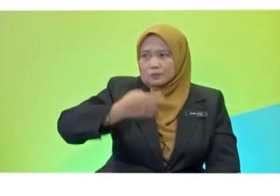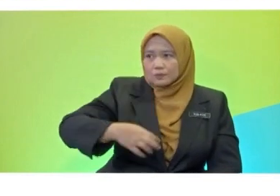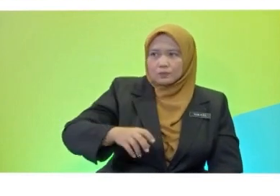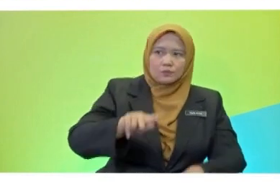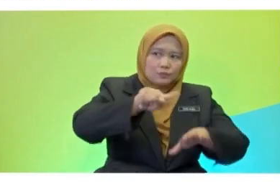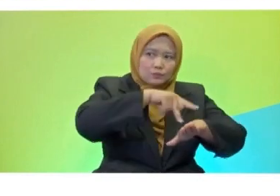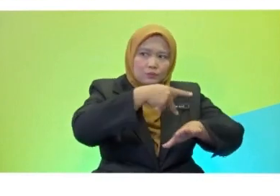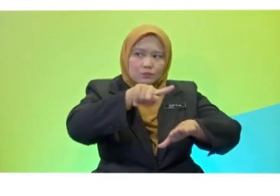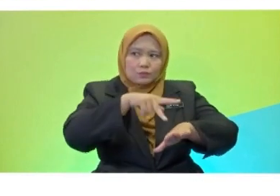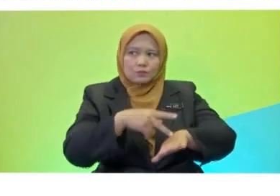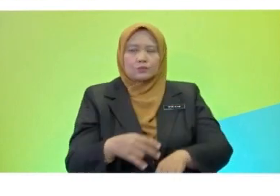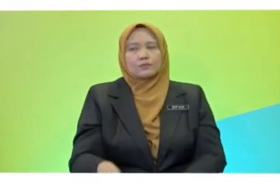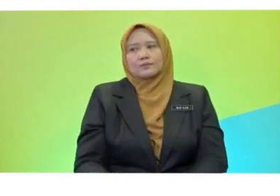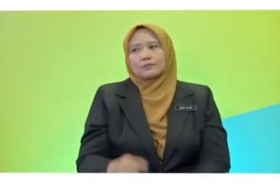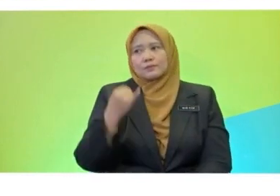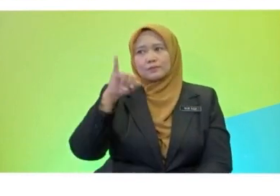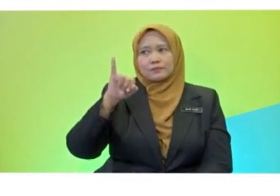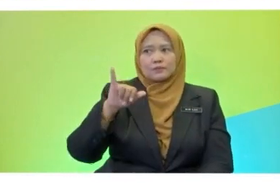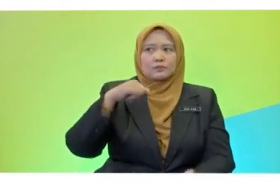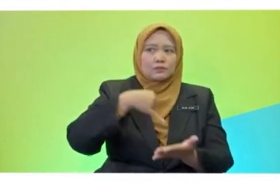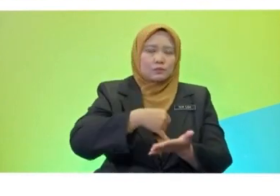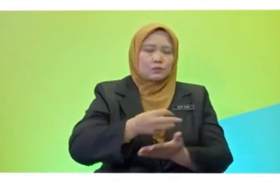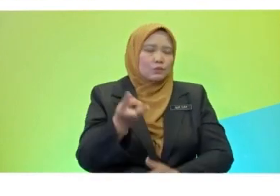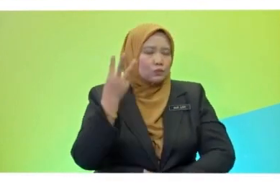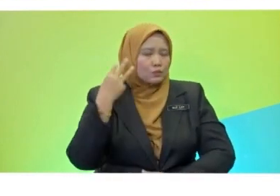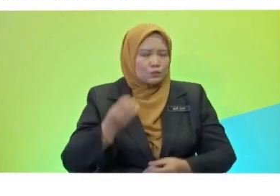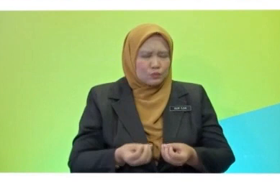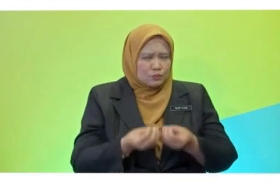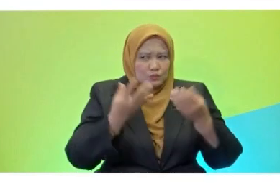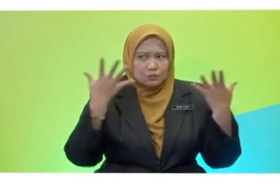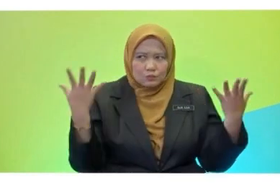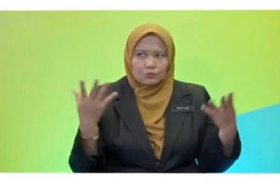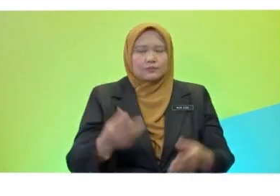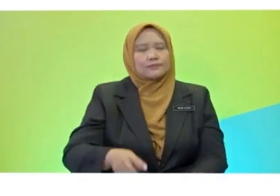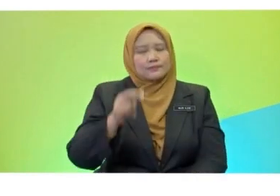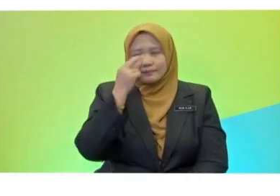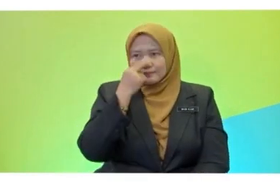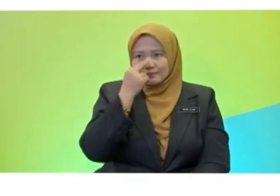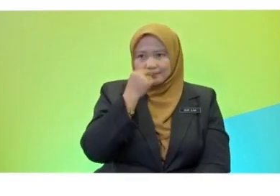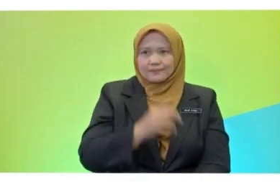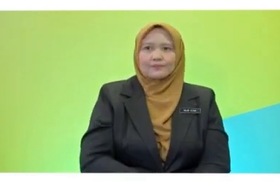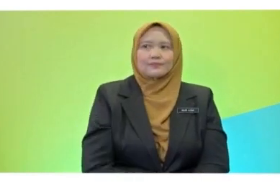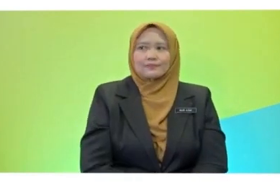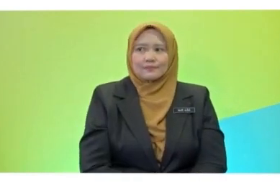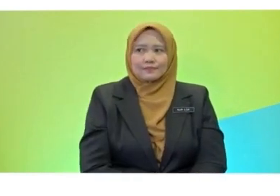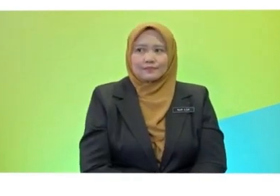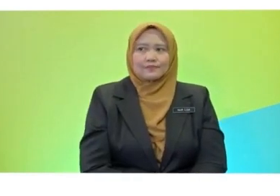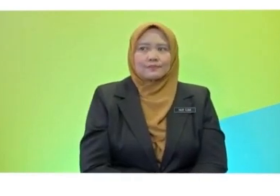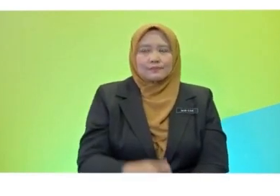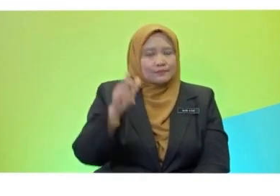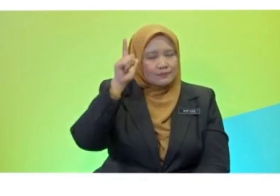what did he do there? Husna? He fed the giraffes and watched the elephants dancing.